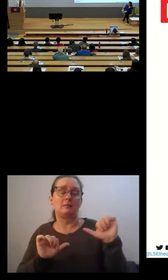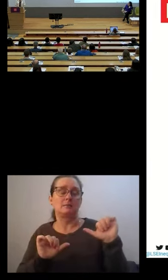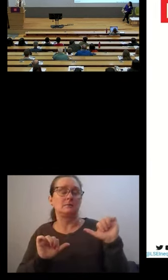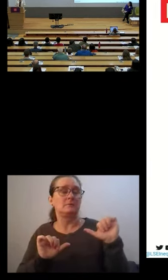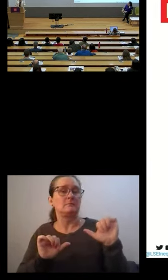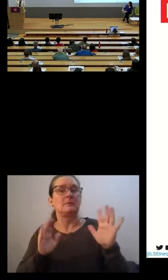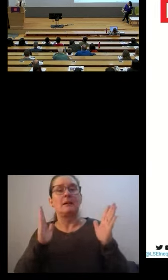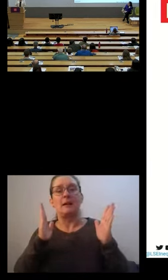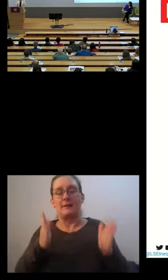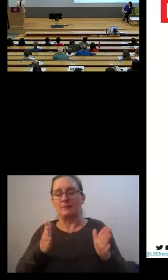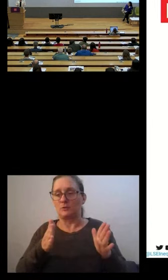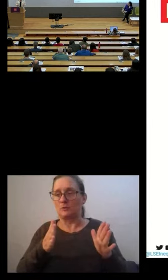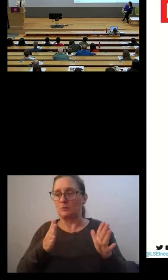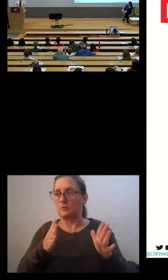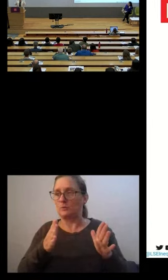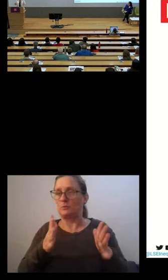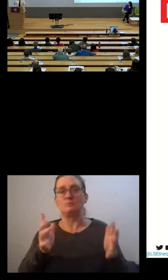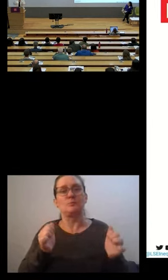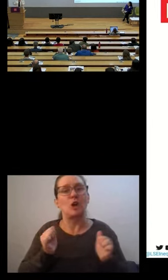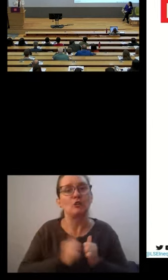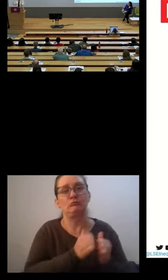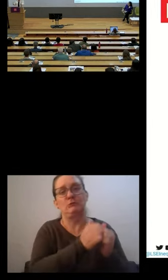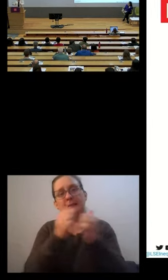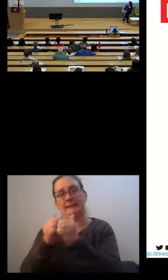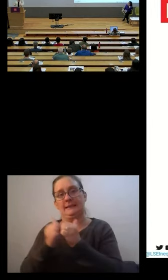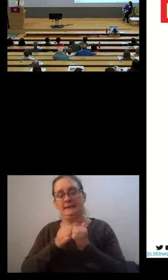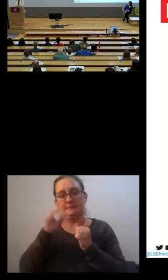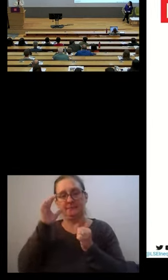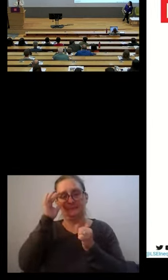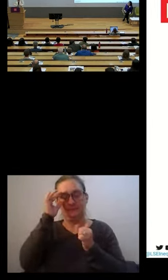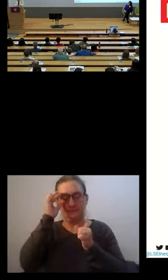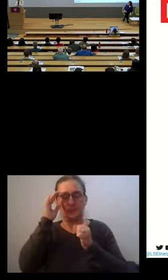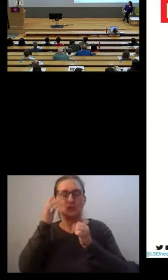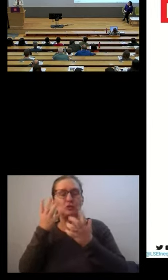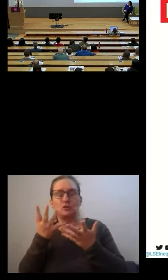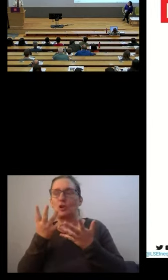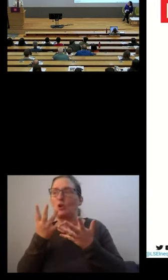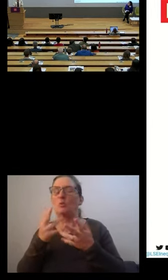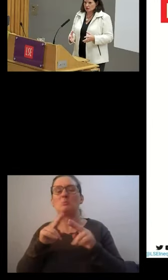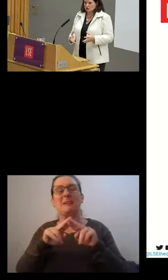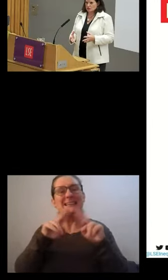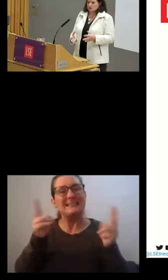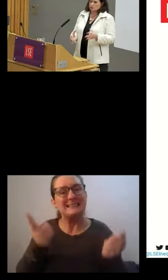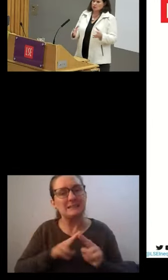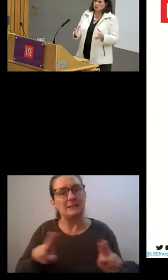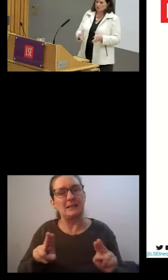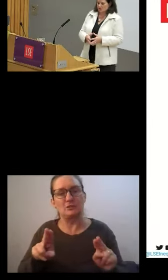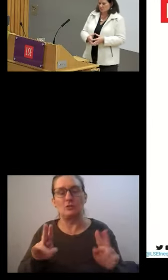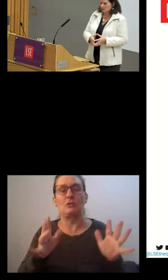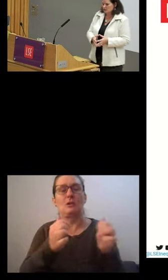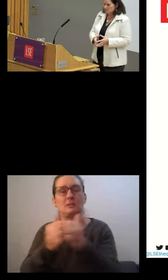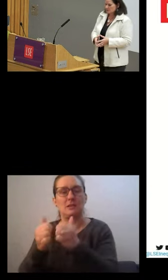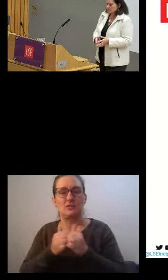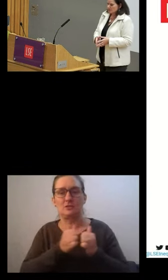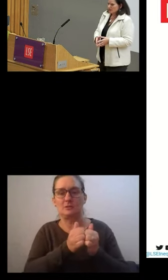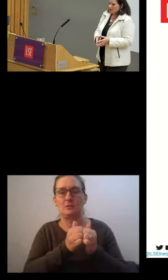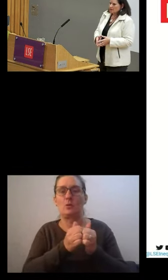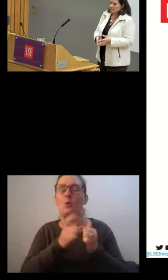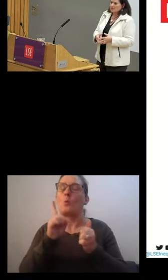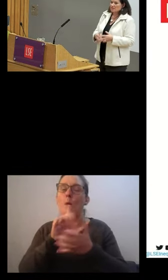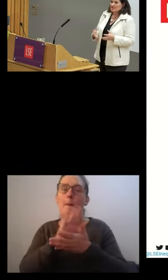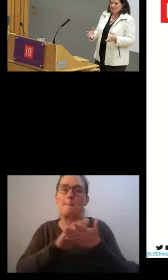some kind of consensus. So what I'm going to show you is kind of the academic international consensus of what constitutes poor quality employment.